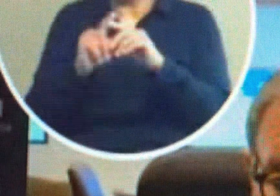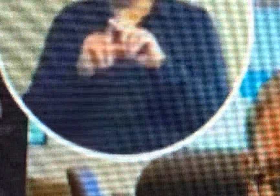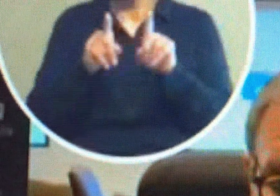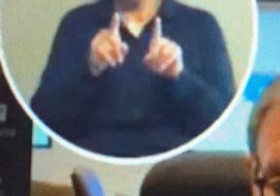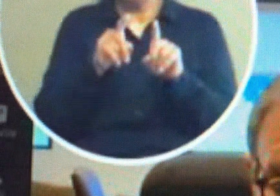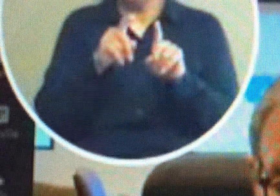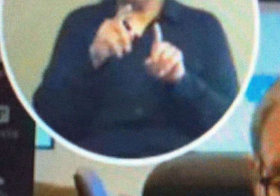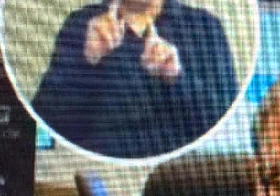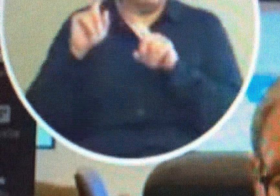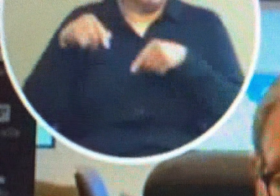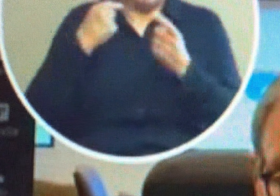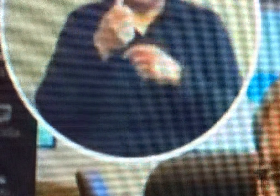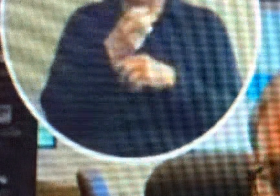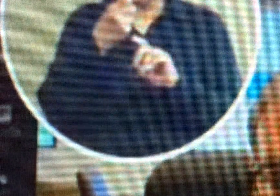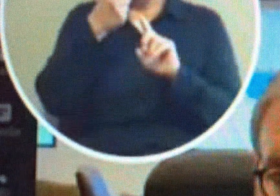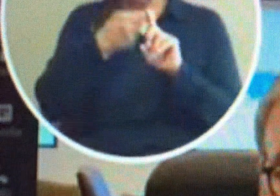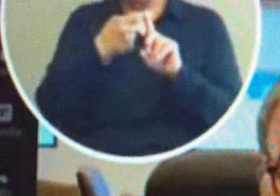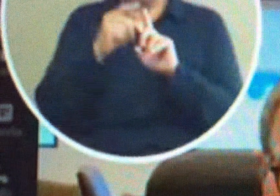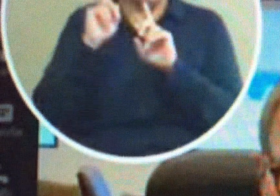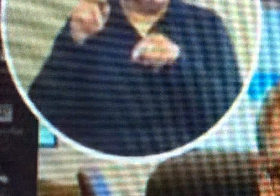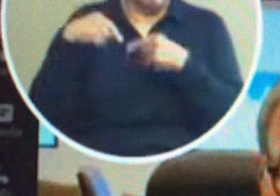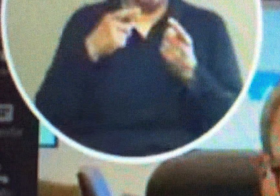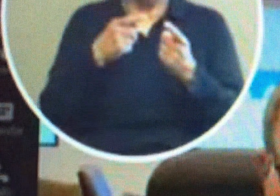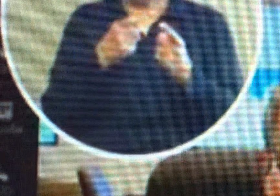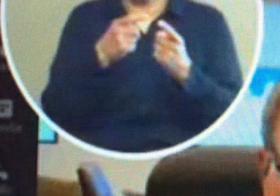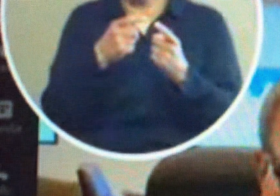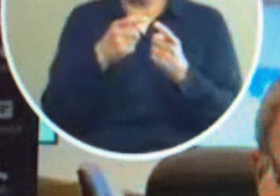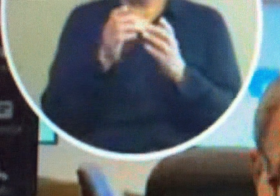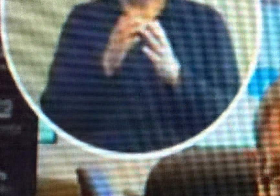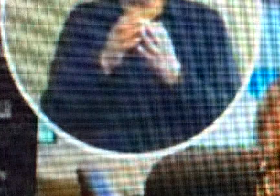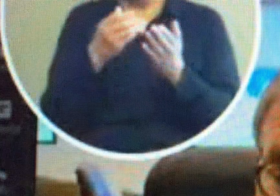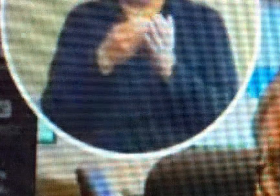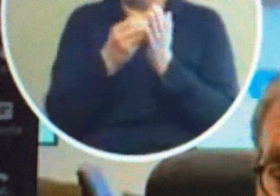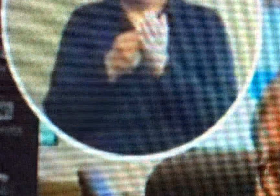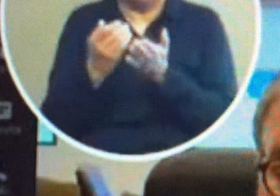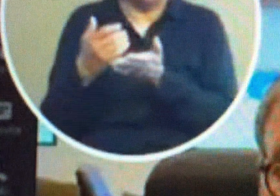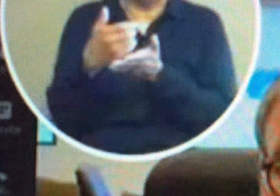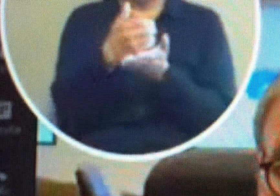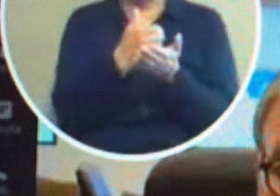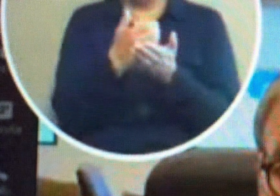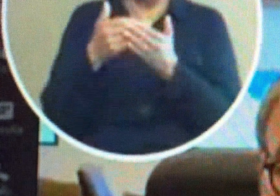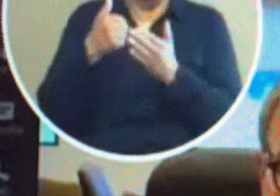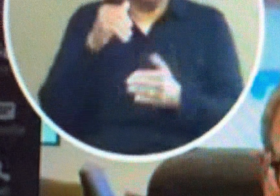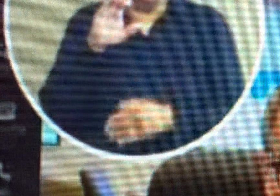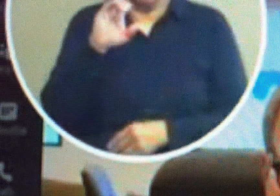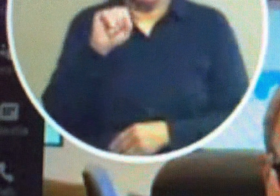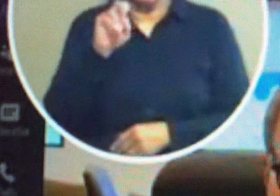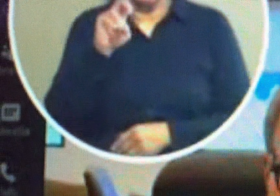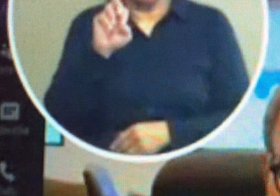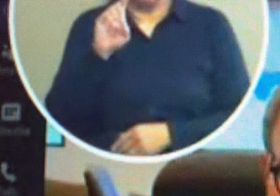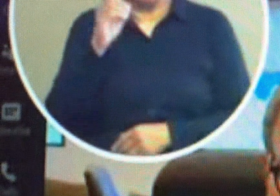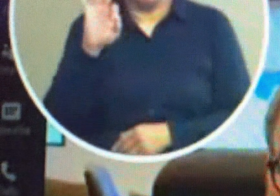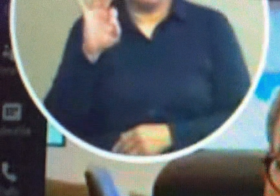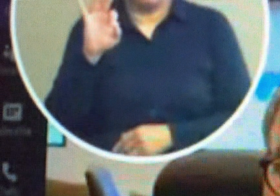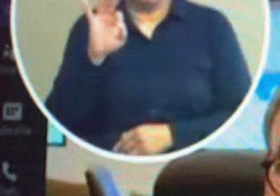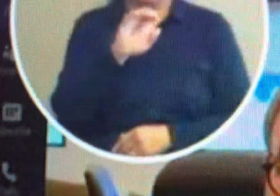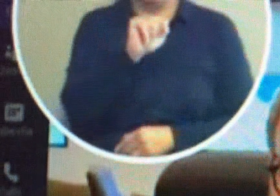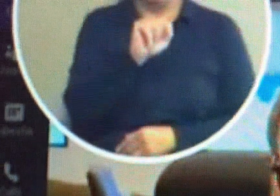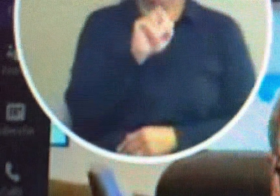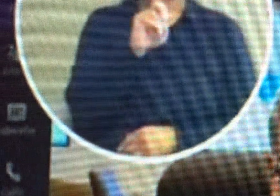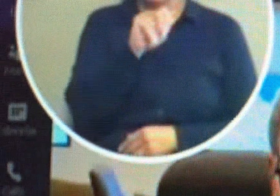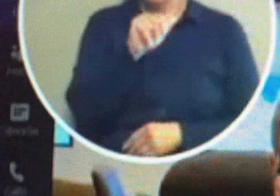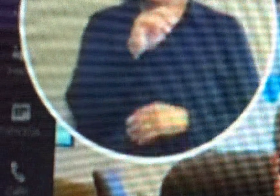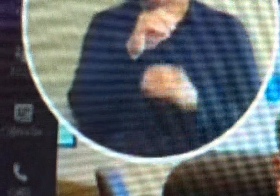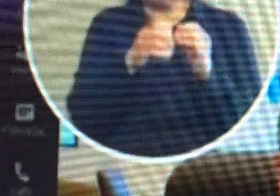in the last several months, that the greatest revenue generators prior to COVID-19 at arenas were